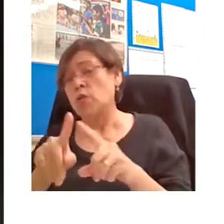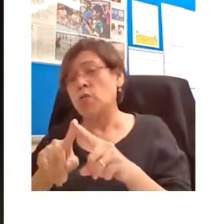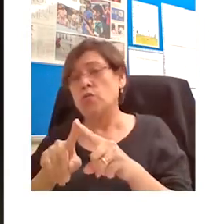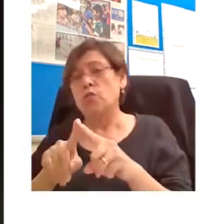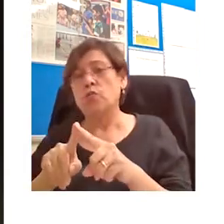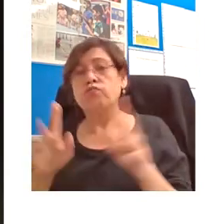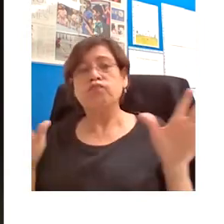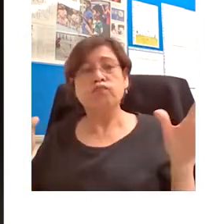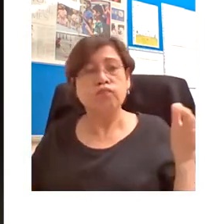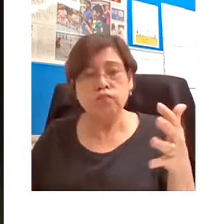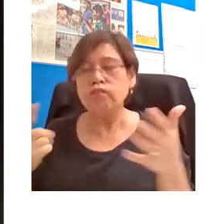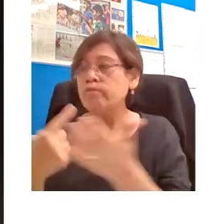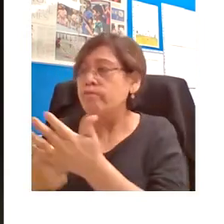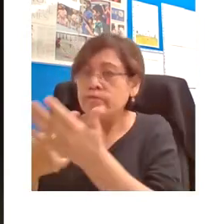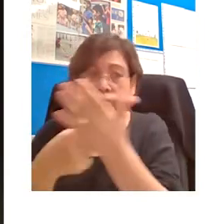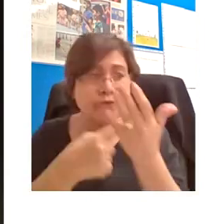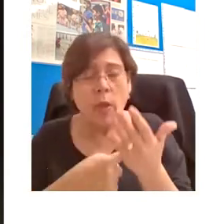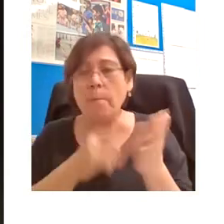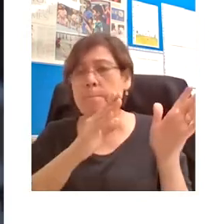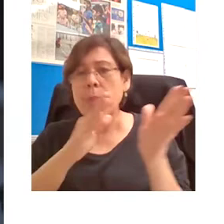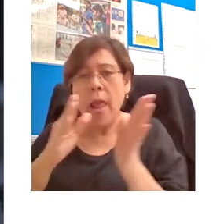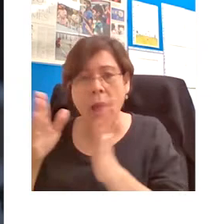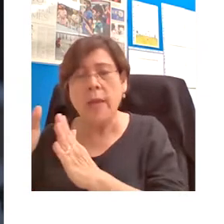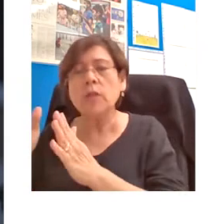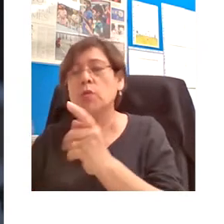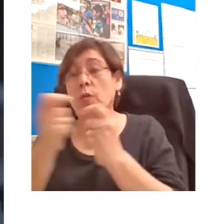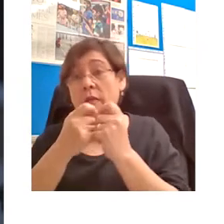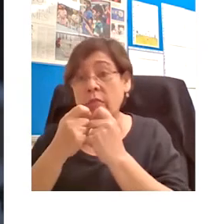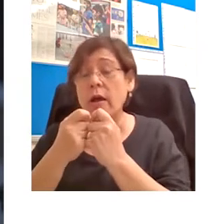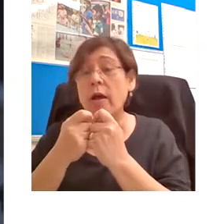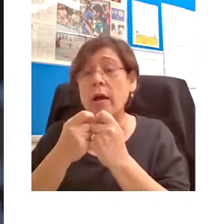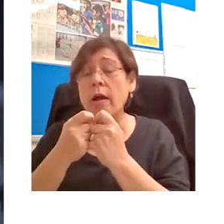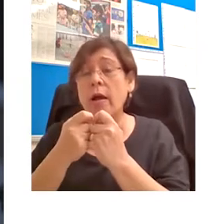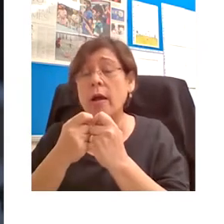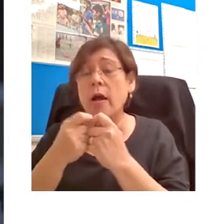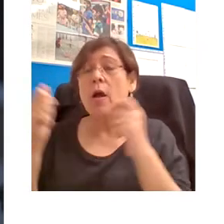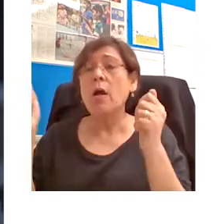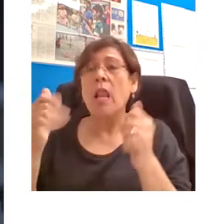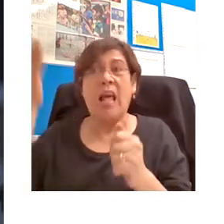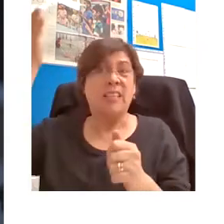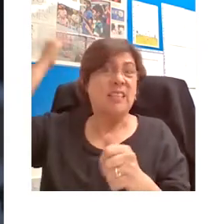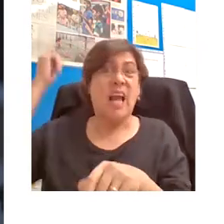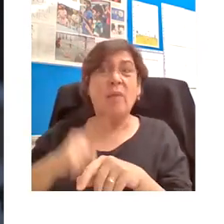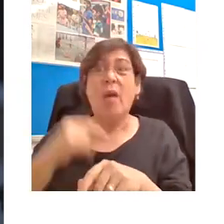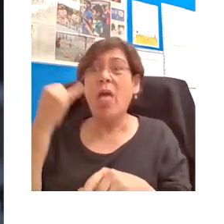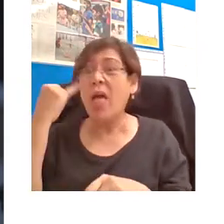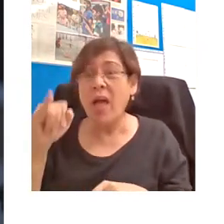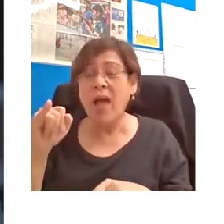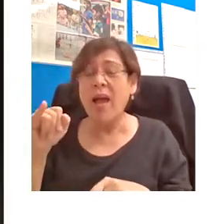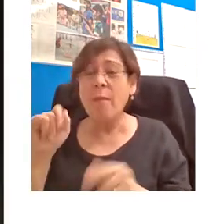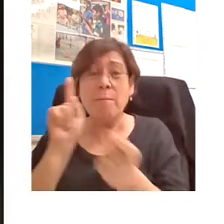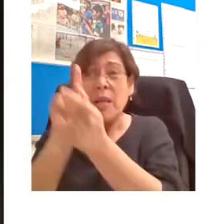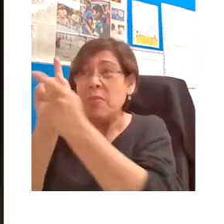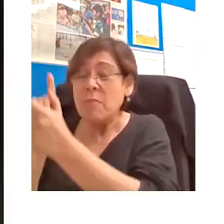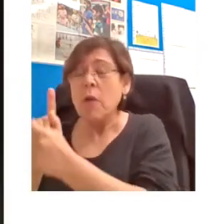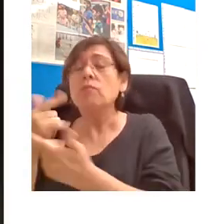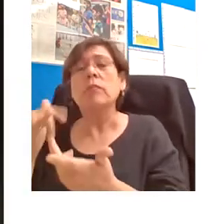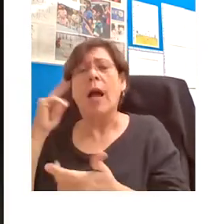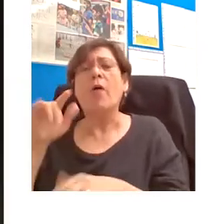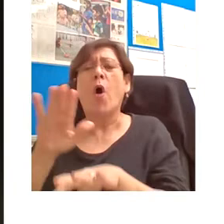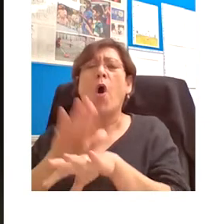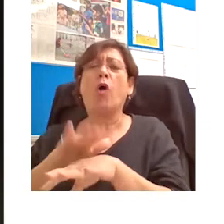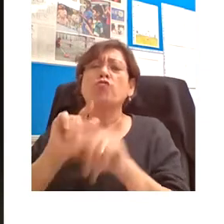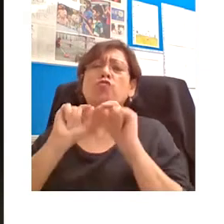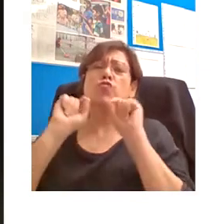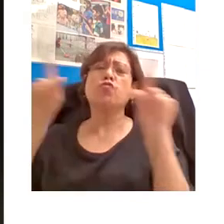via the internet, and again in a way that was literally unthinkable until very recently. And the